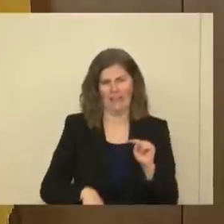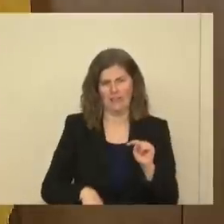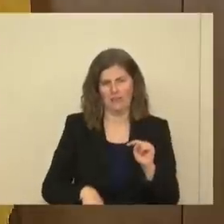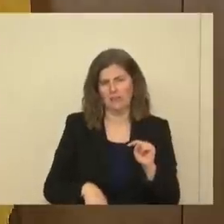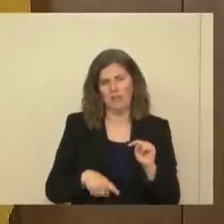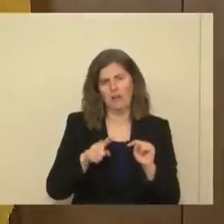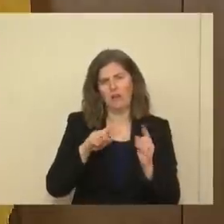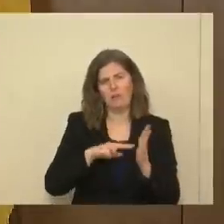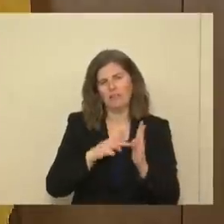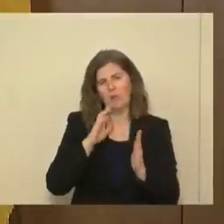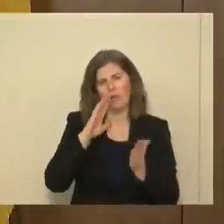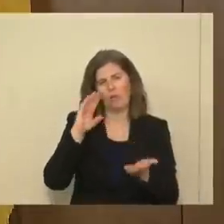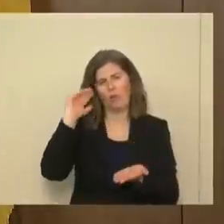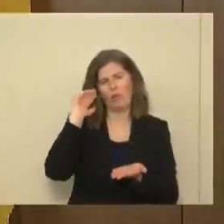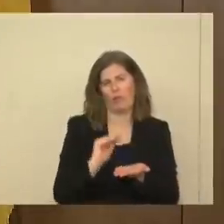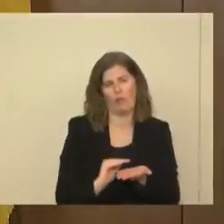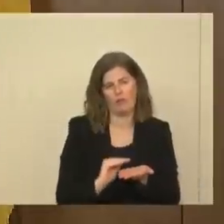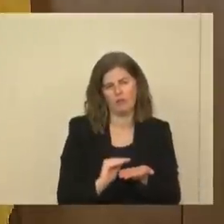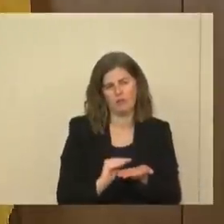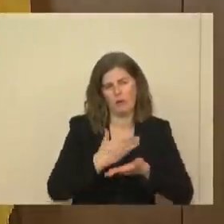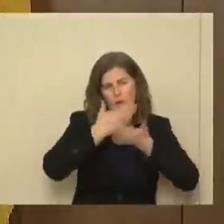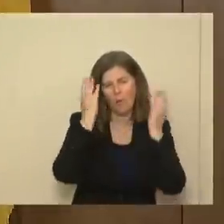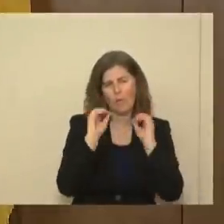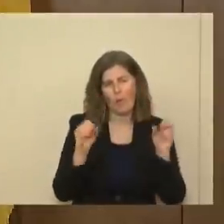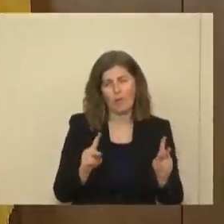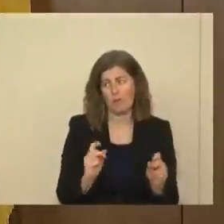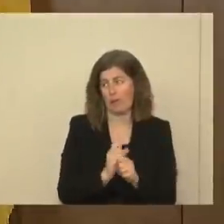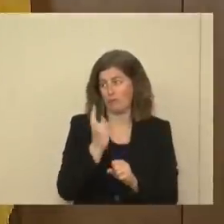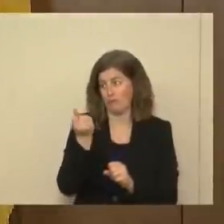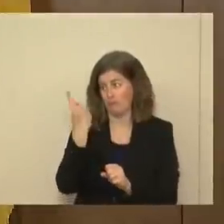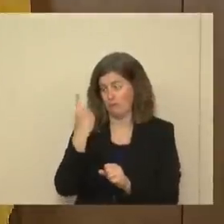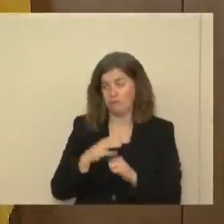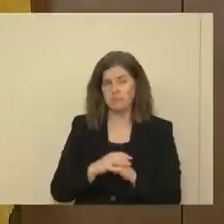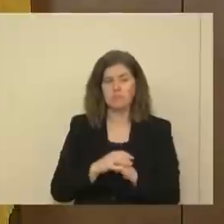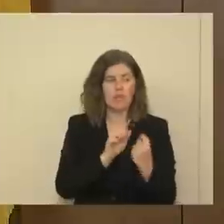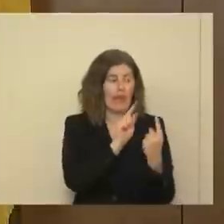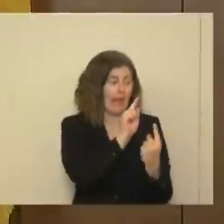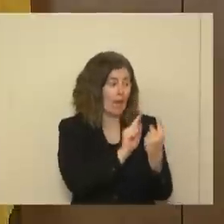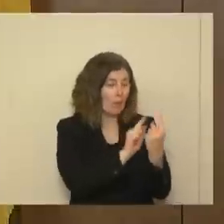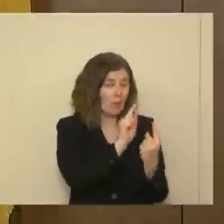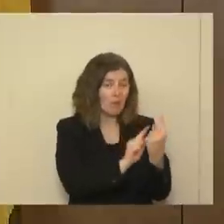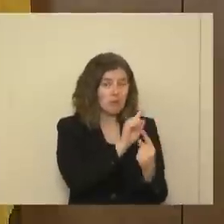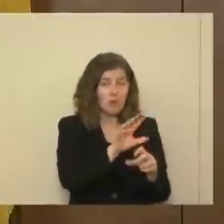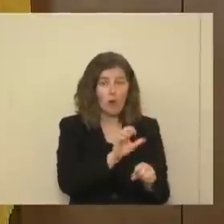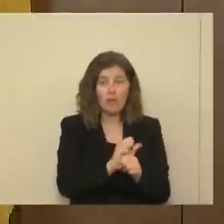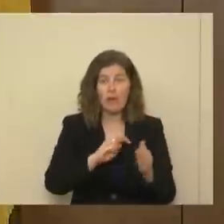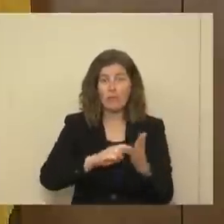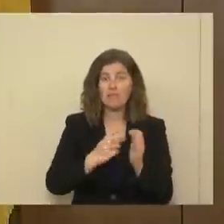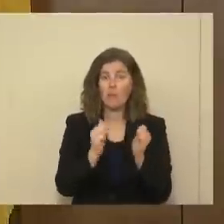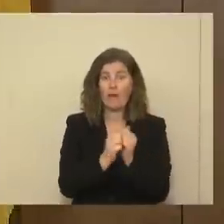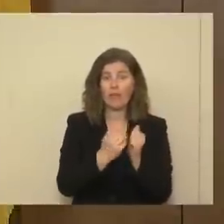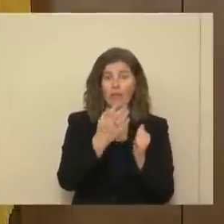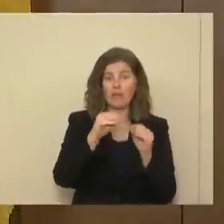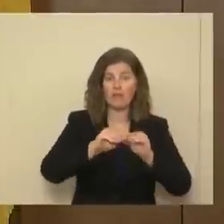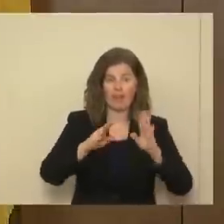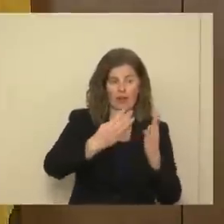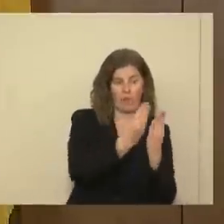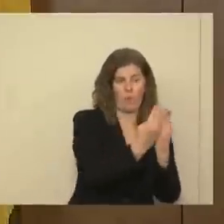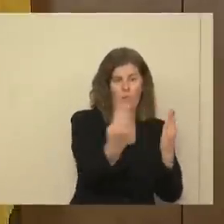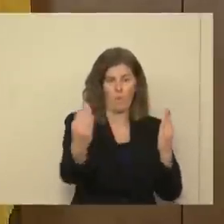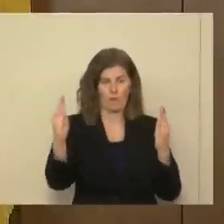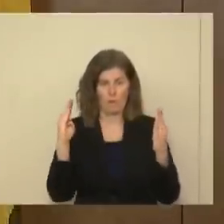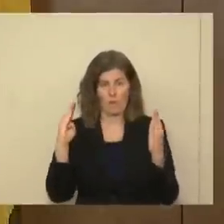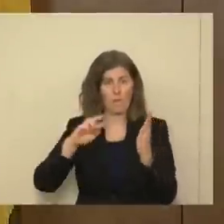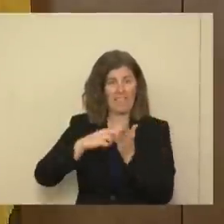would minimize those opportunities. So I want to make sure that's clear. In-person visits mean plexiglass, means outside.